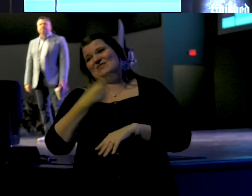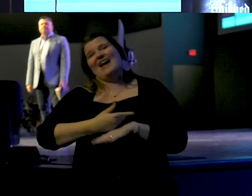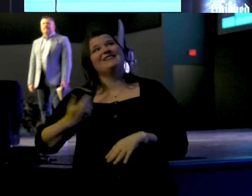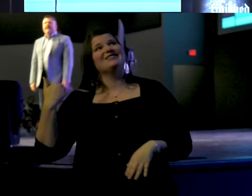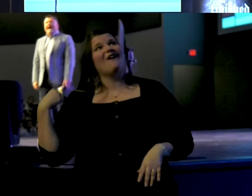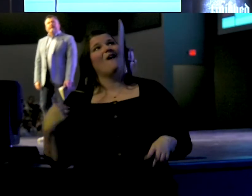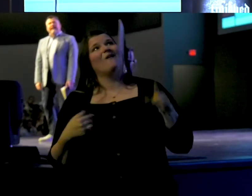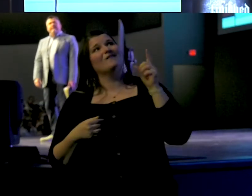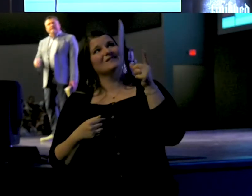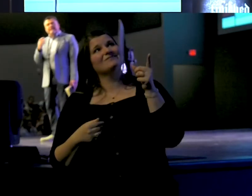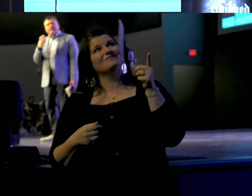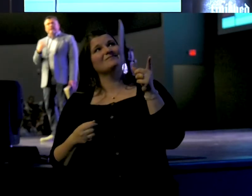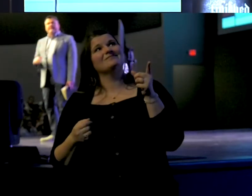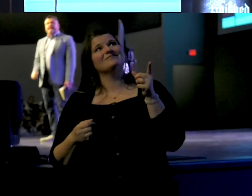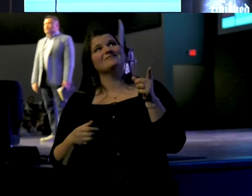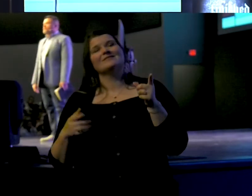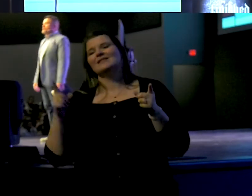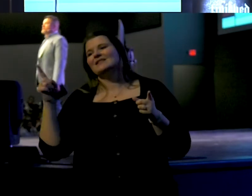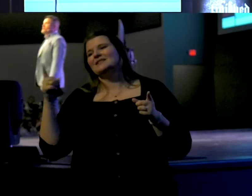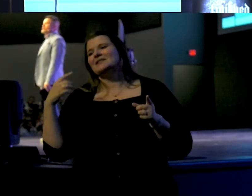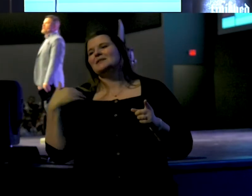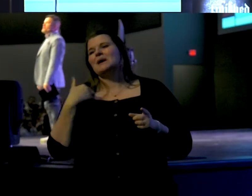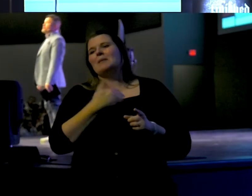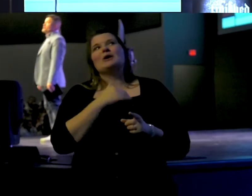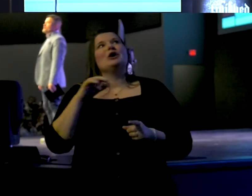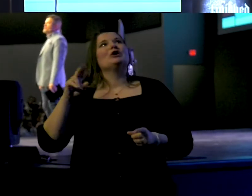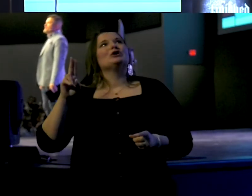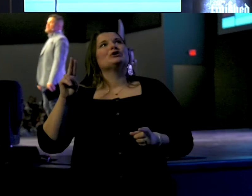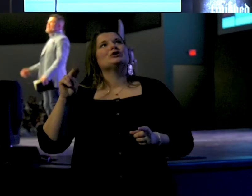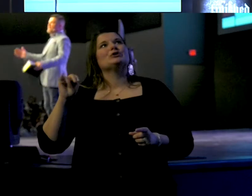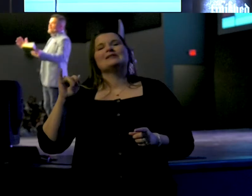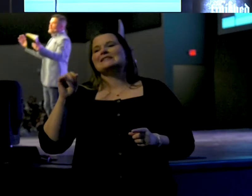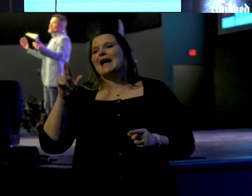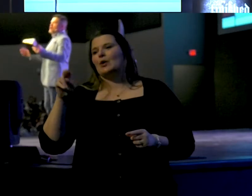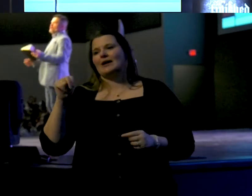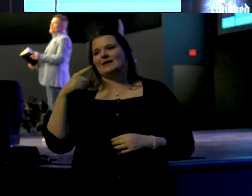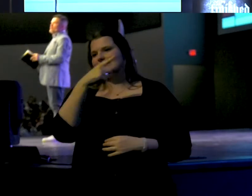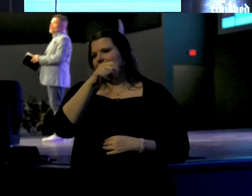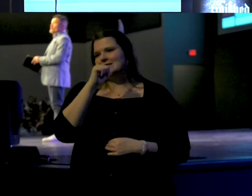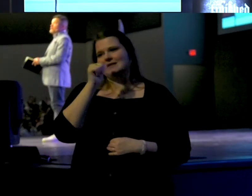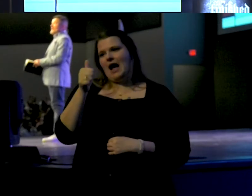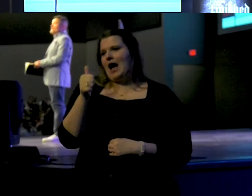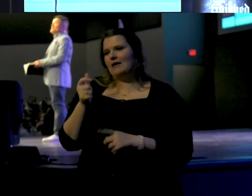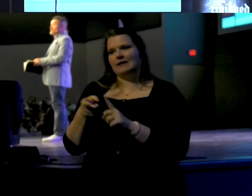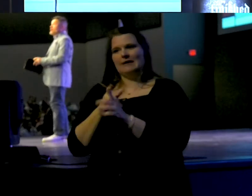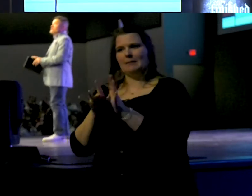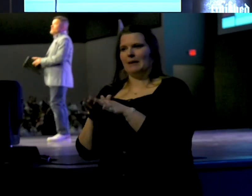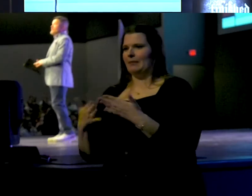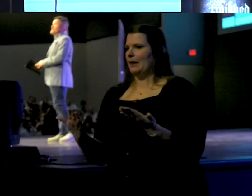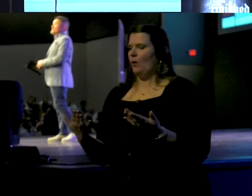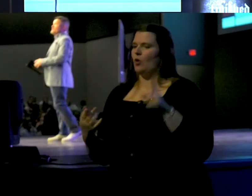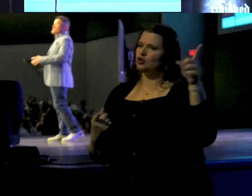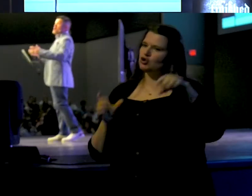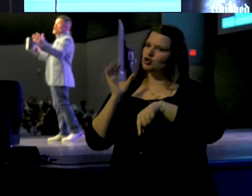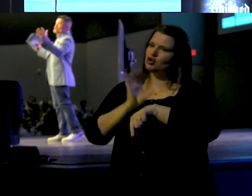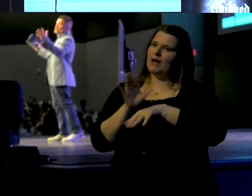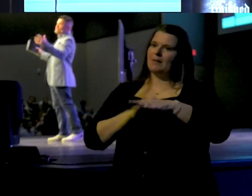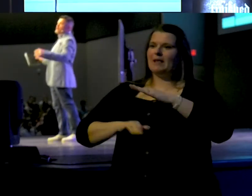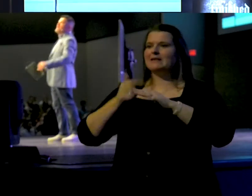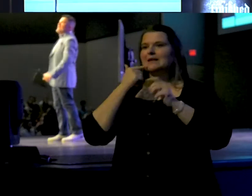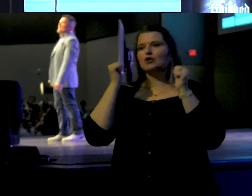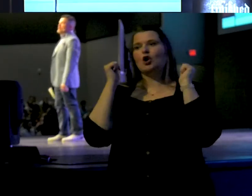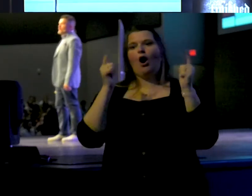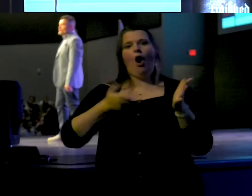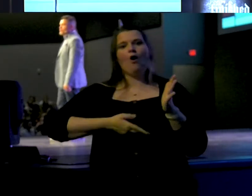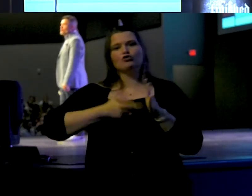ago. Our neighbors at the Unitarian Universalist Church, a church that is not founded on biblical Christianity, a church that basically says all